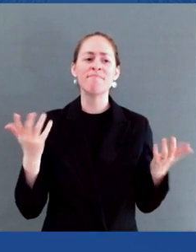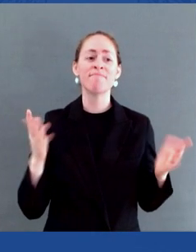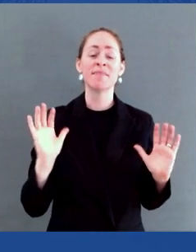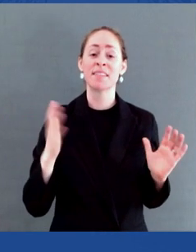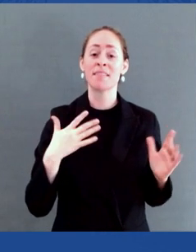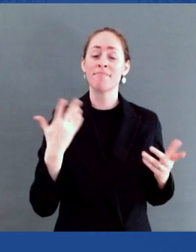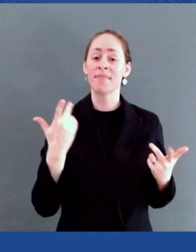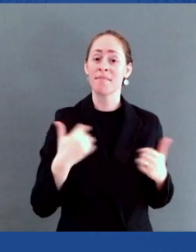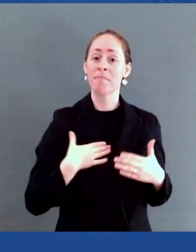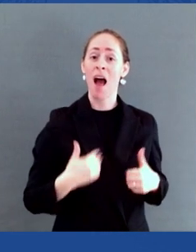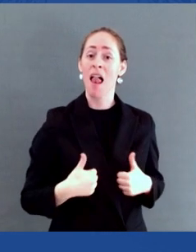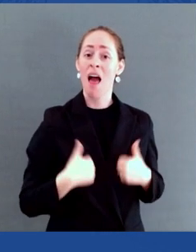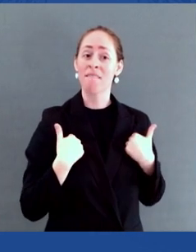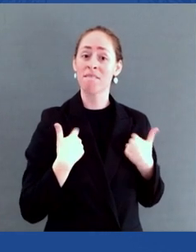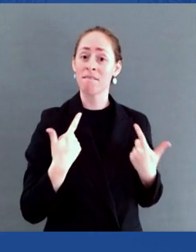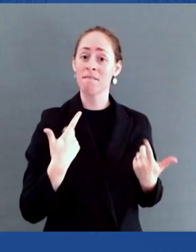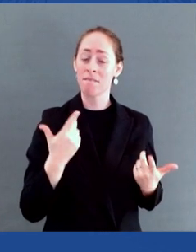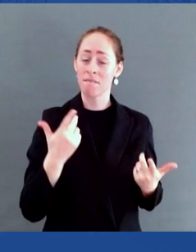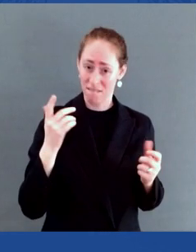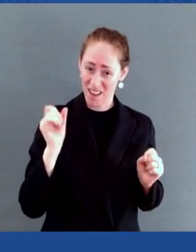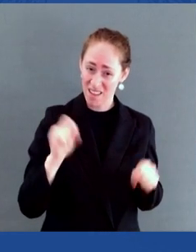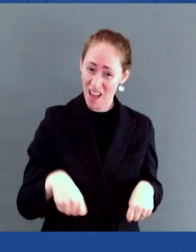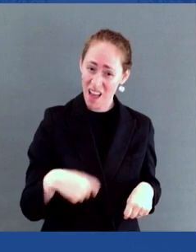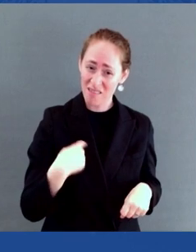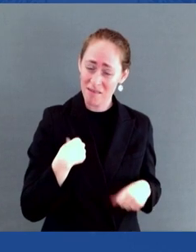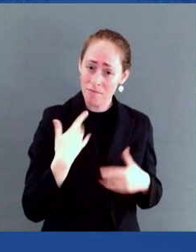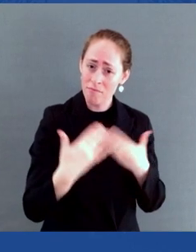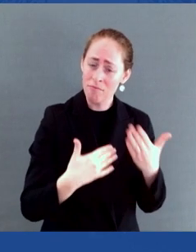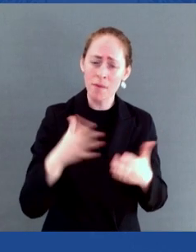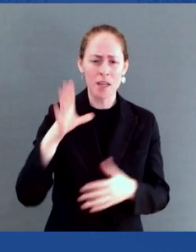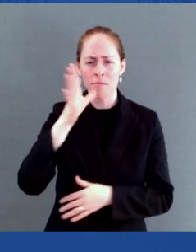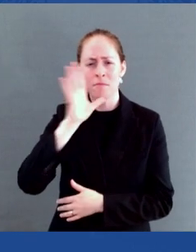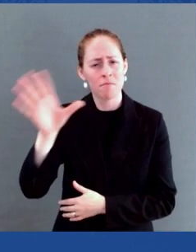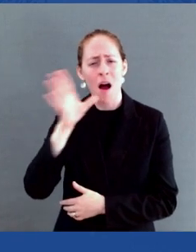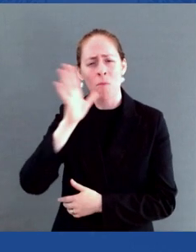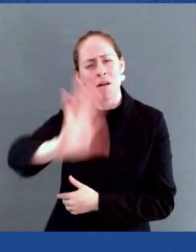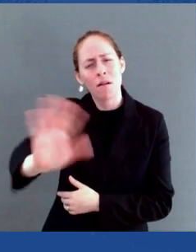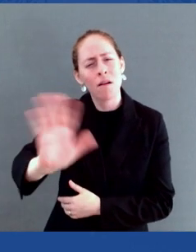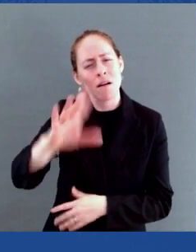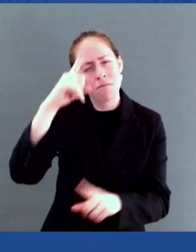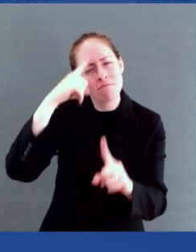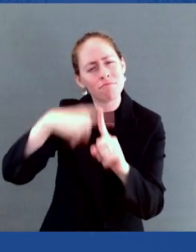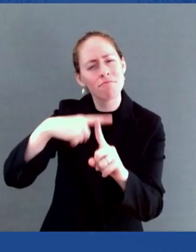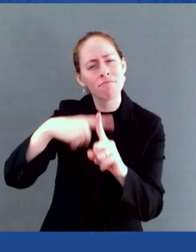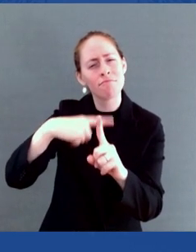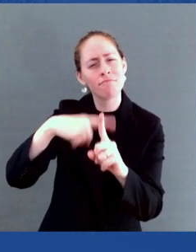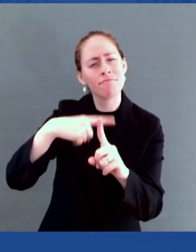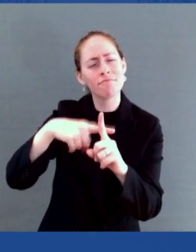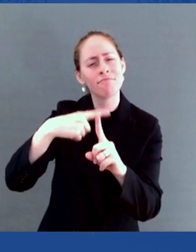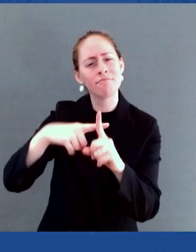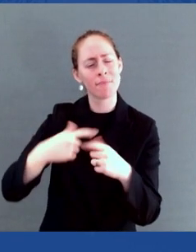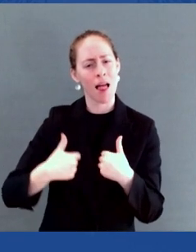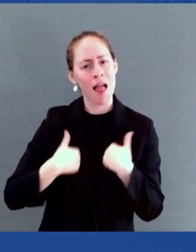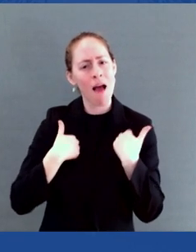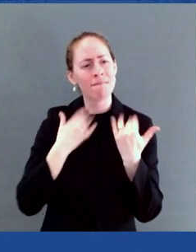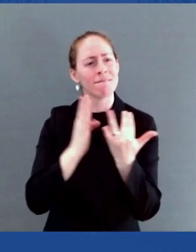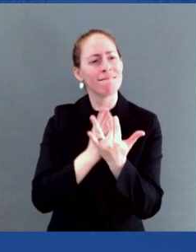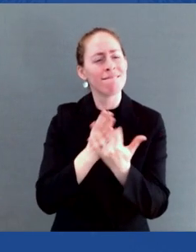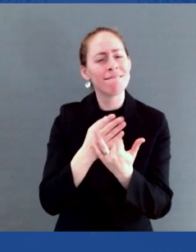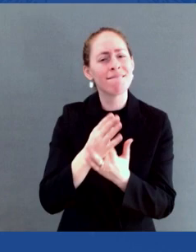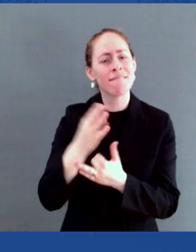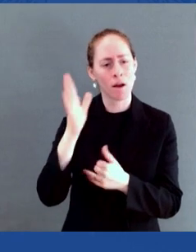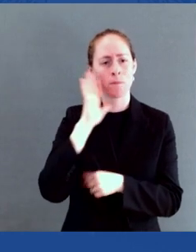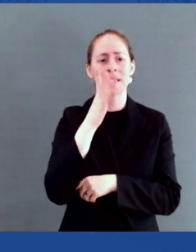life will give us experiences so that we may use them to find ourselves and our purpose. Her words would